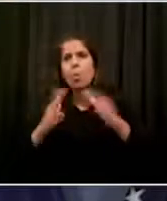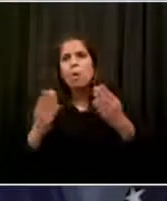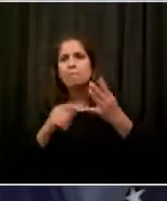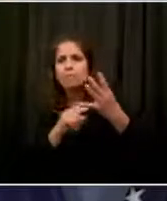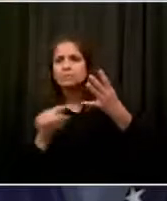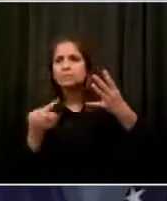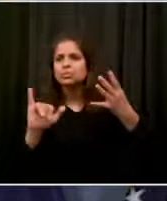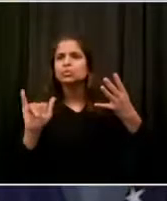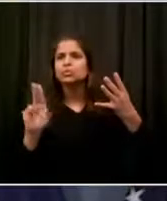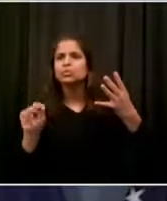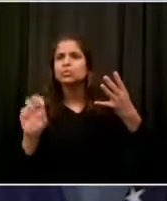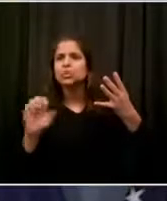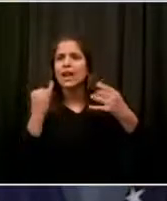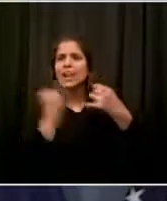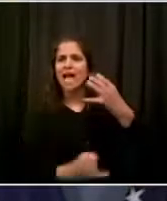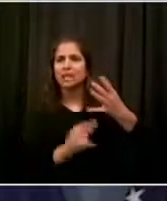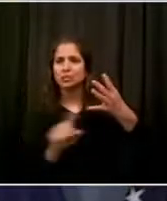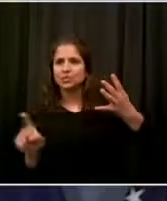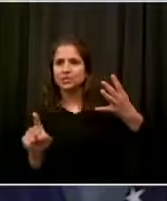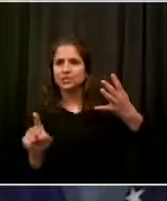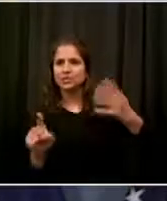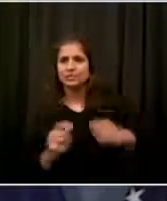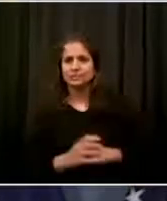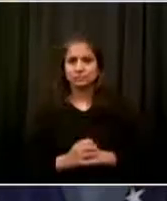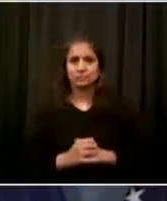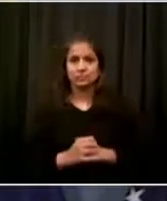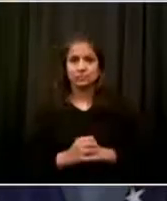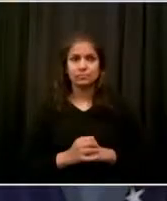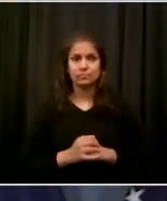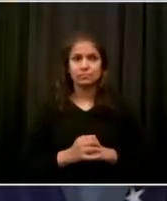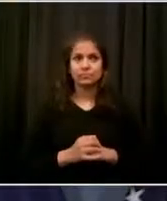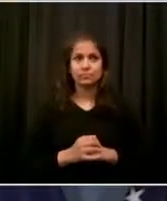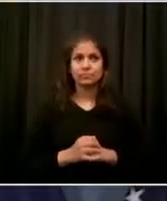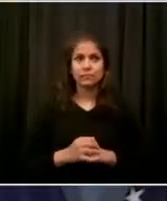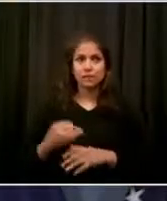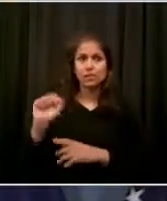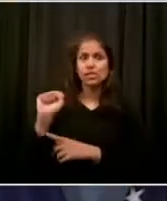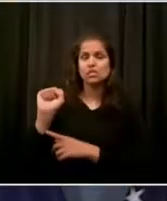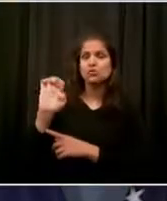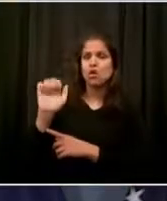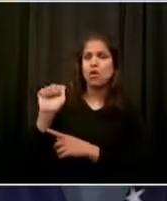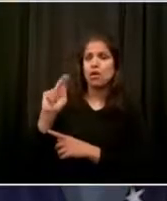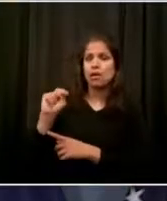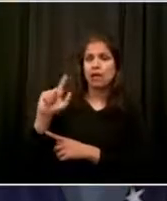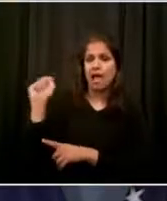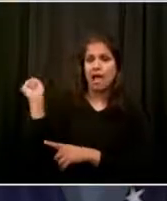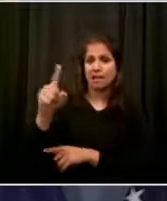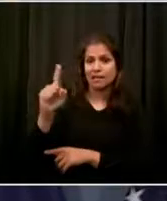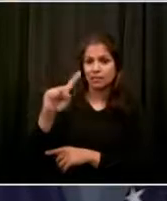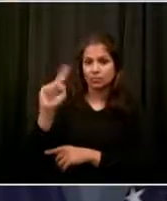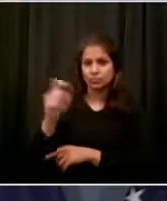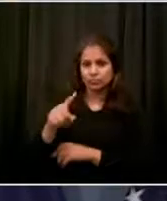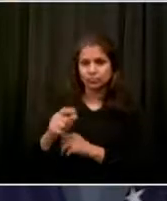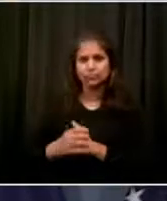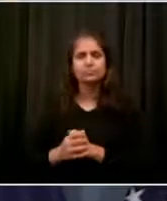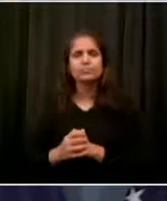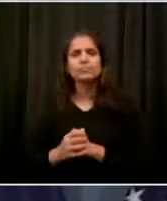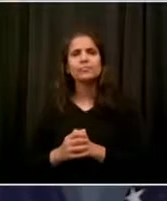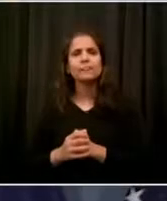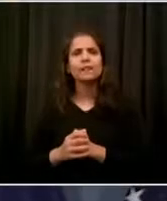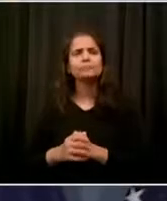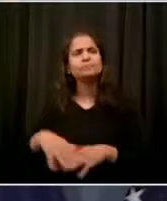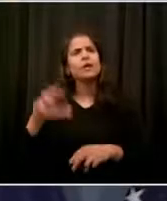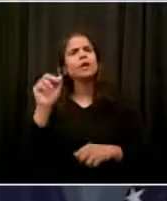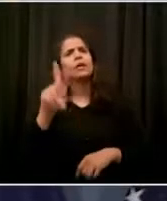Yeah, good morning, everyone. To start with, I wanted to ask about the number of letters and even a march with your own staffers